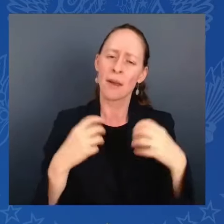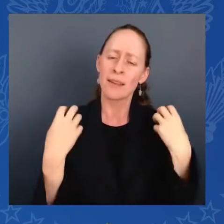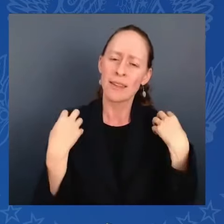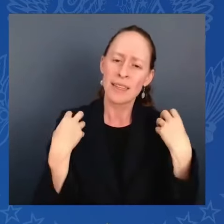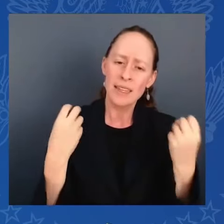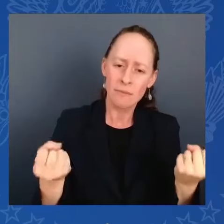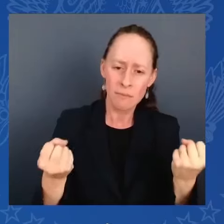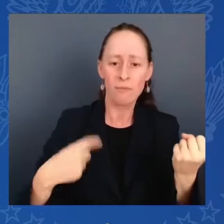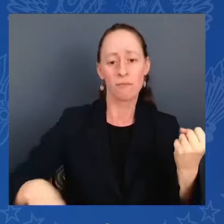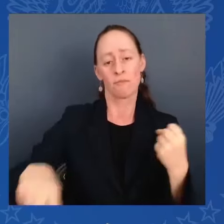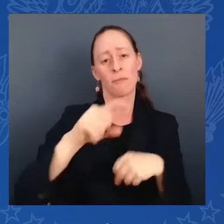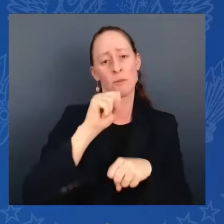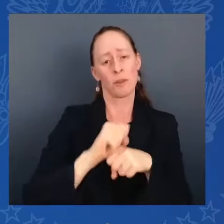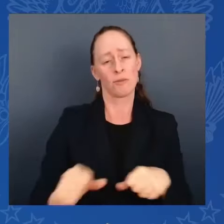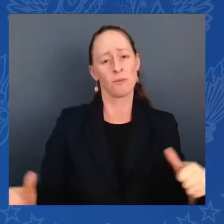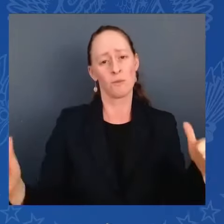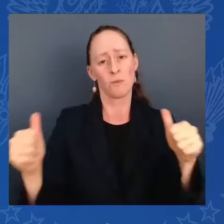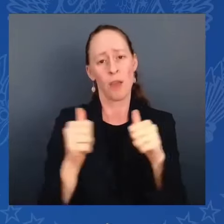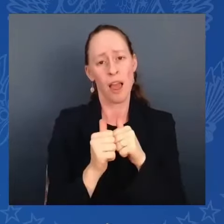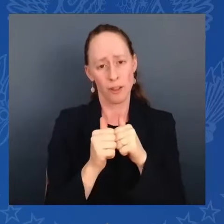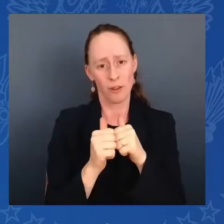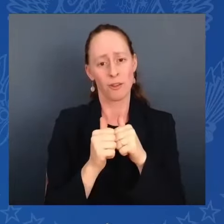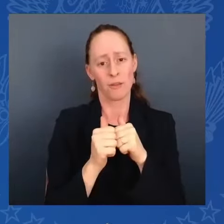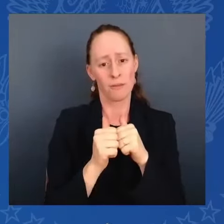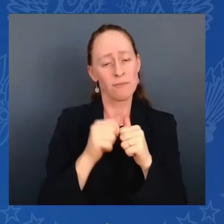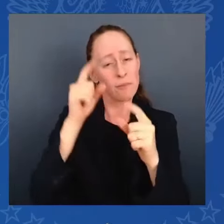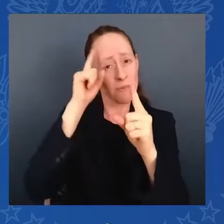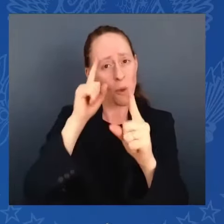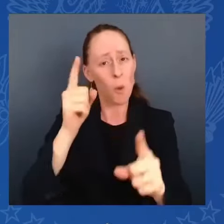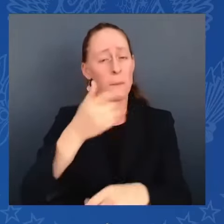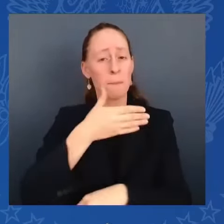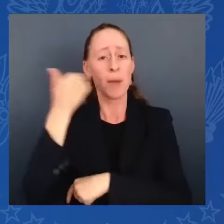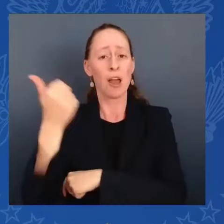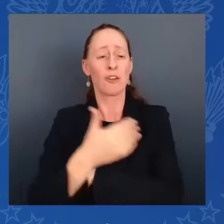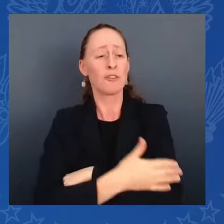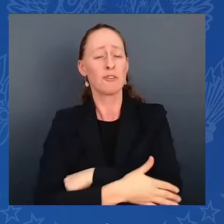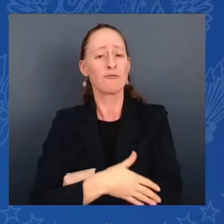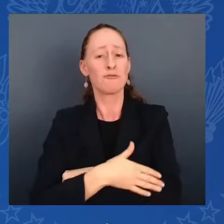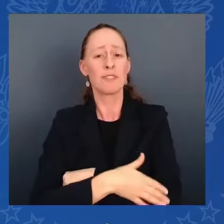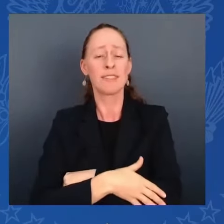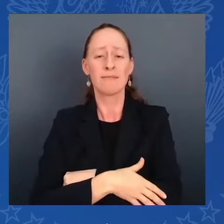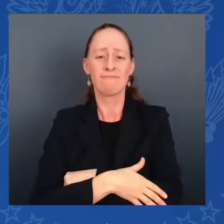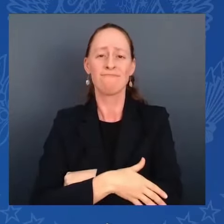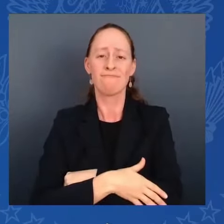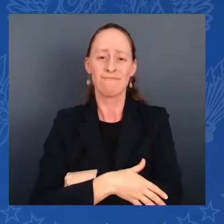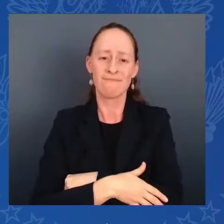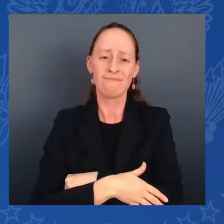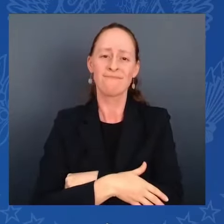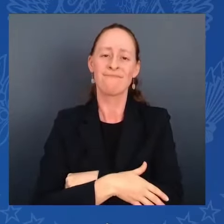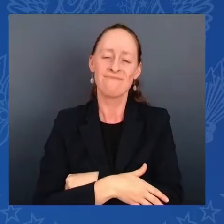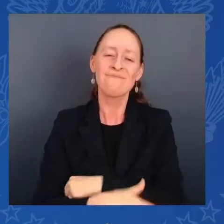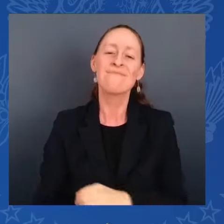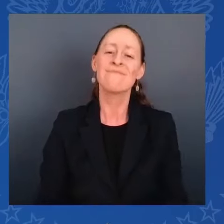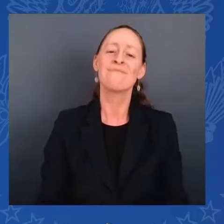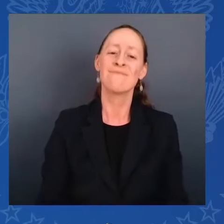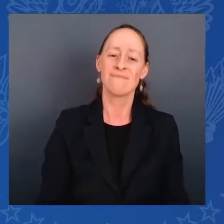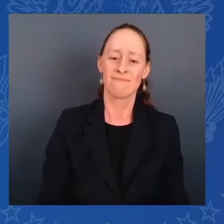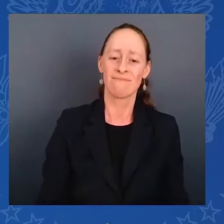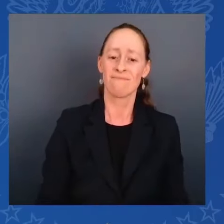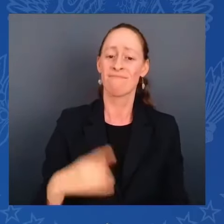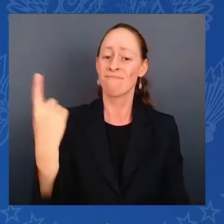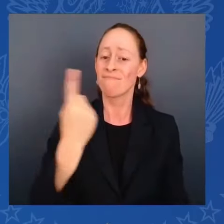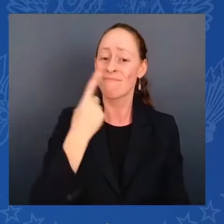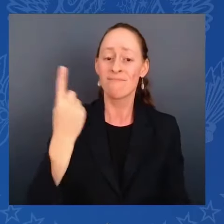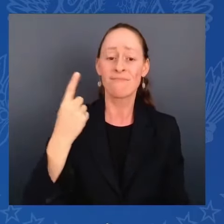such as this, you have always given a double portion of determination, resiliency, and courage to face the moment at hand.